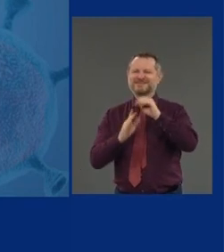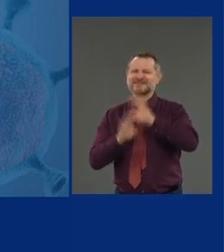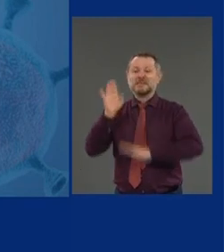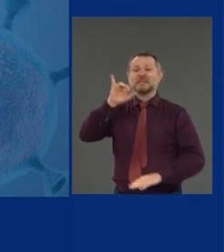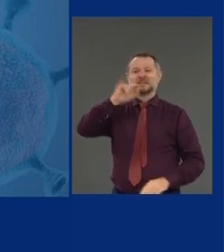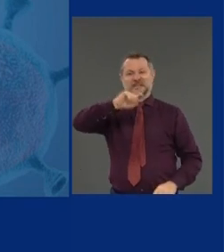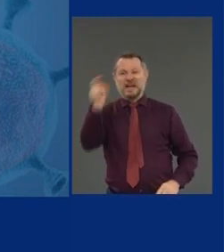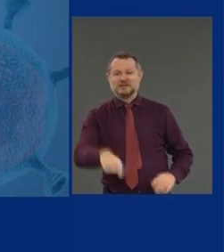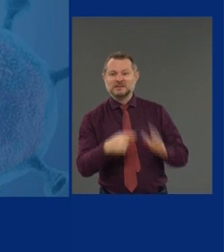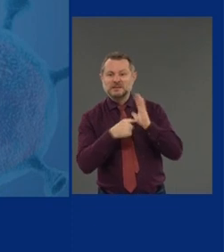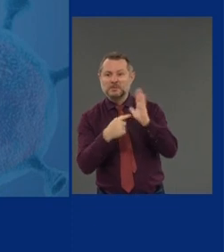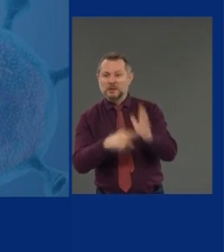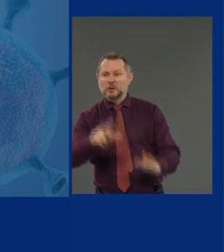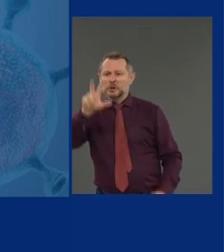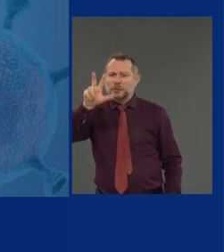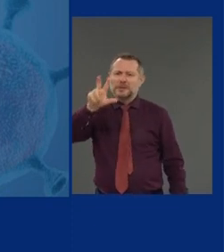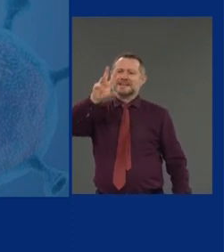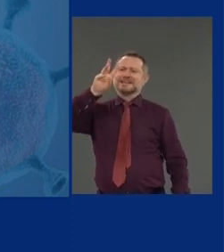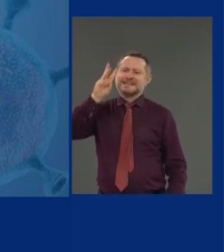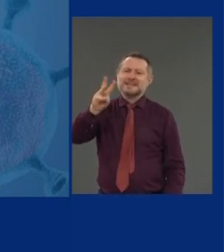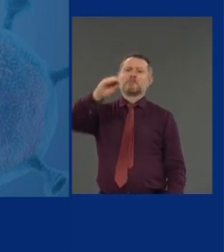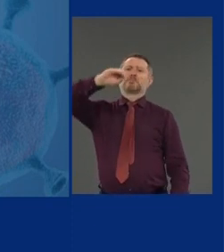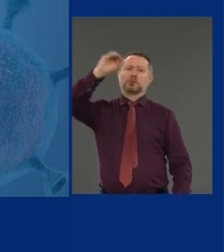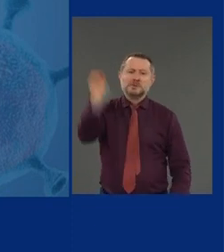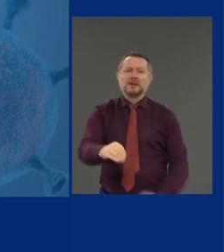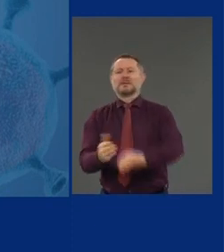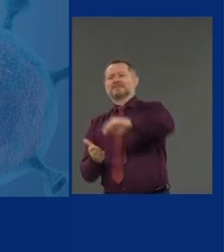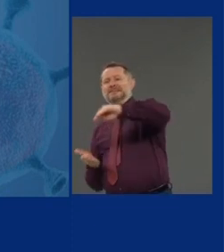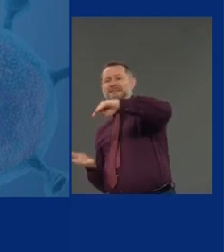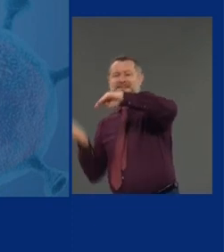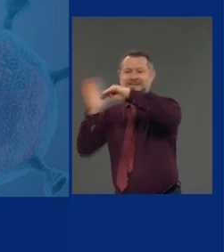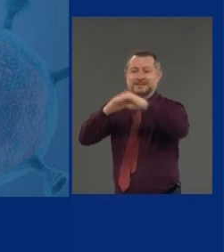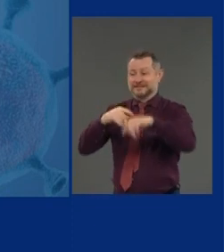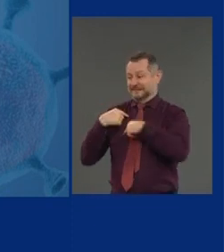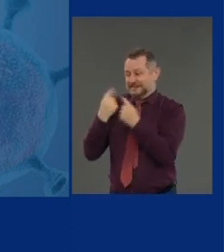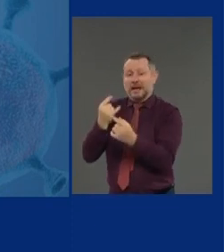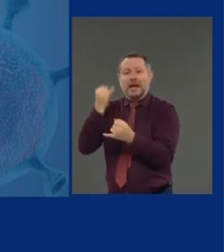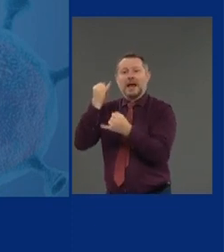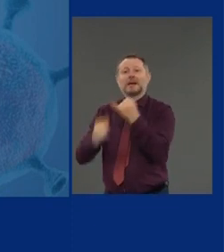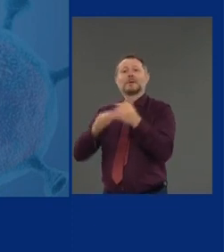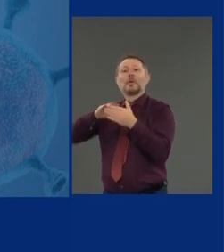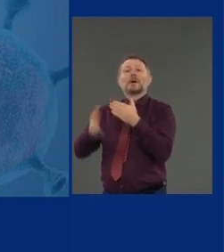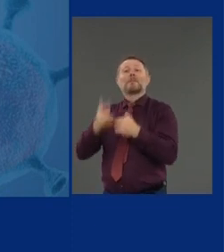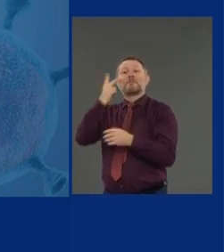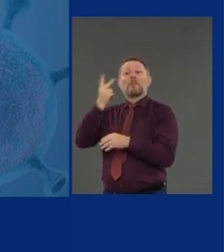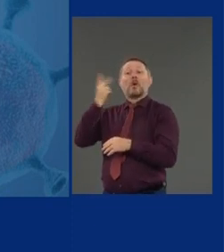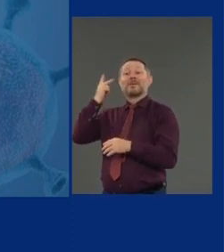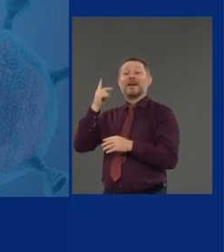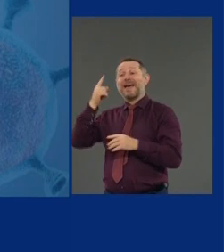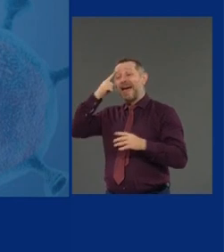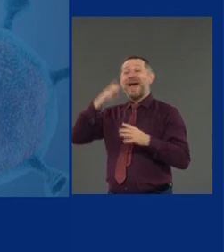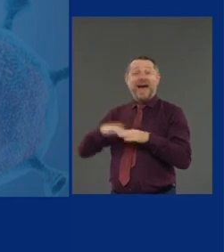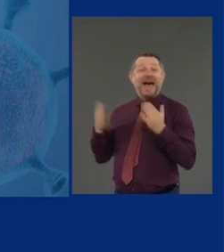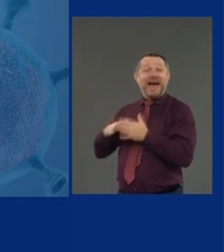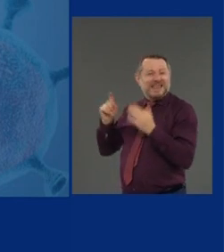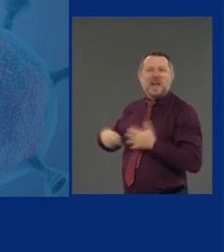Memorial Day. Reopen, reopen, reopen. Be careful, be careful, be careful.